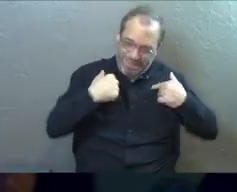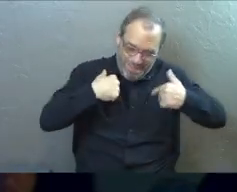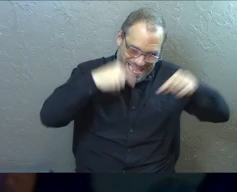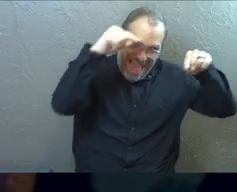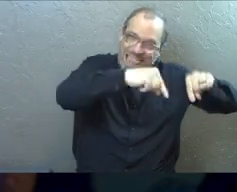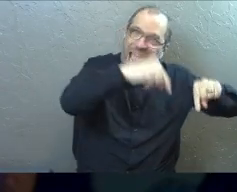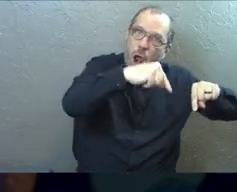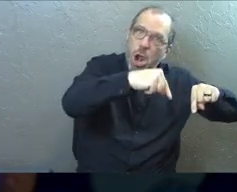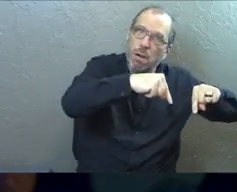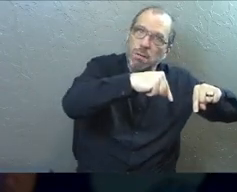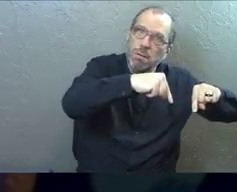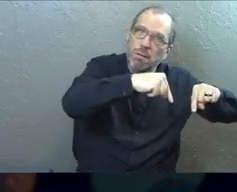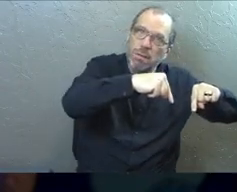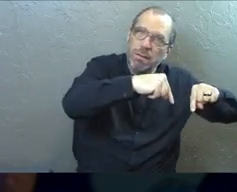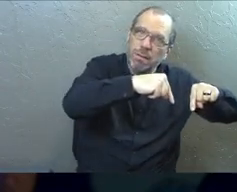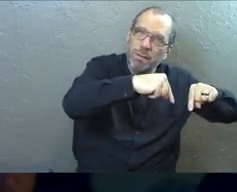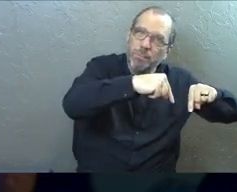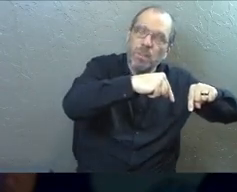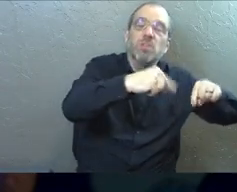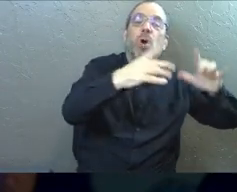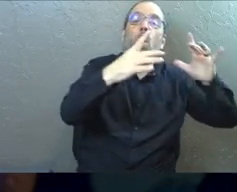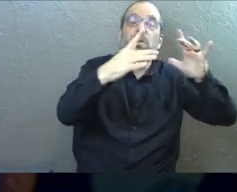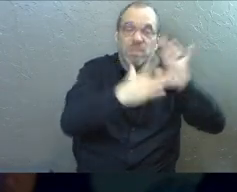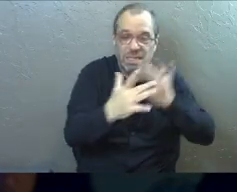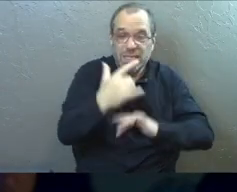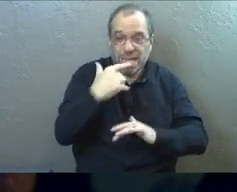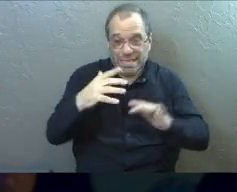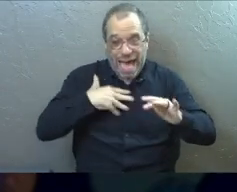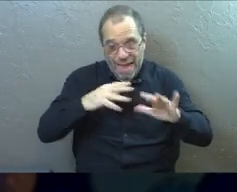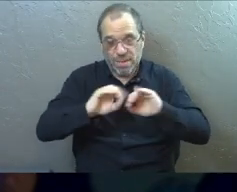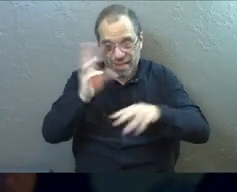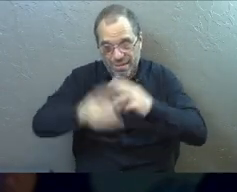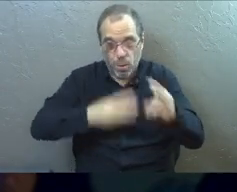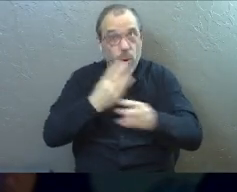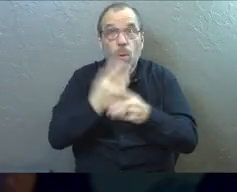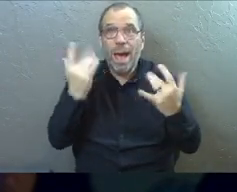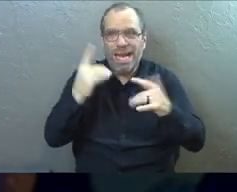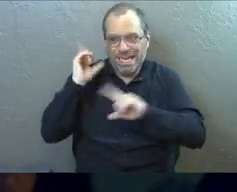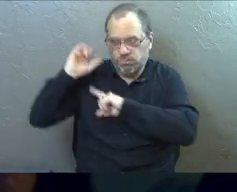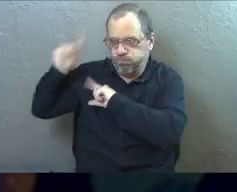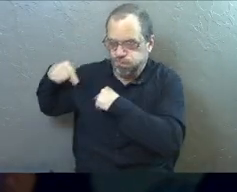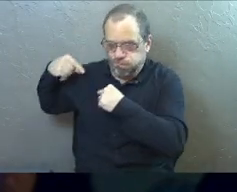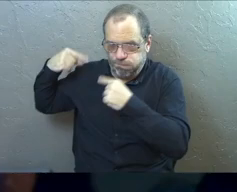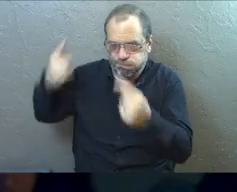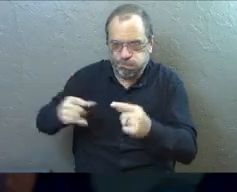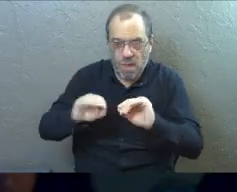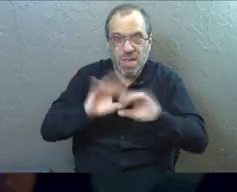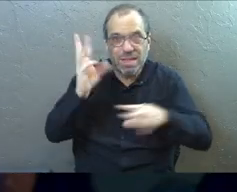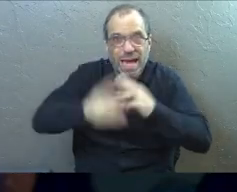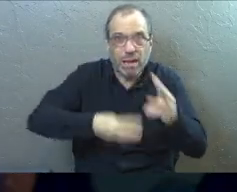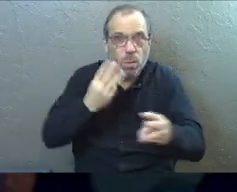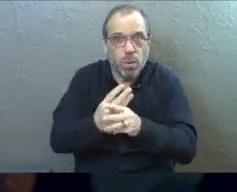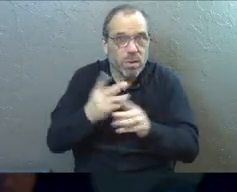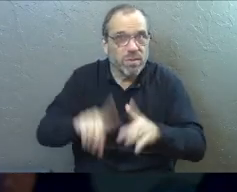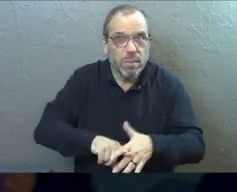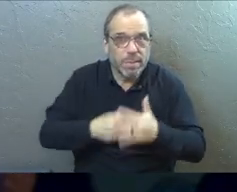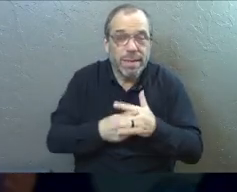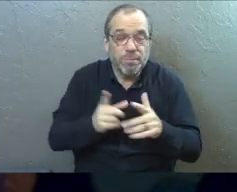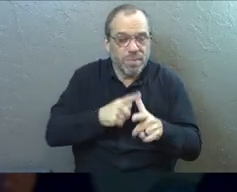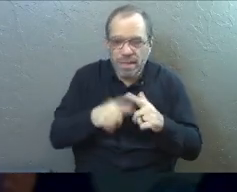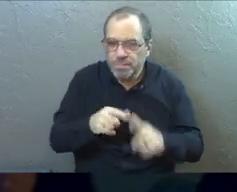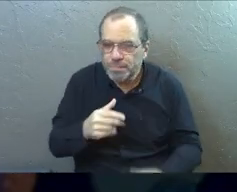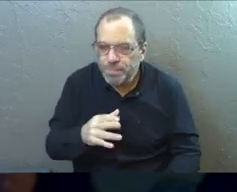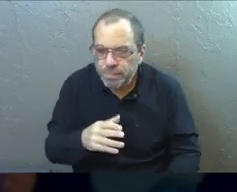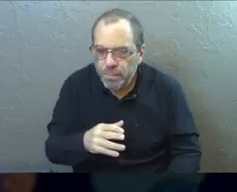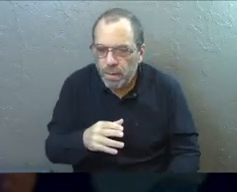darkness. So Jesus can say, I'm the light of the world because he always has been the light of the world from the very beginning. And then he